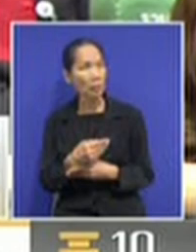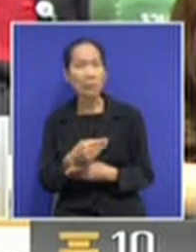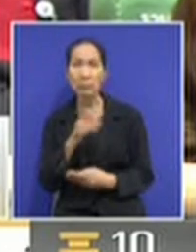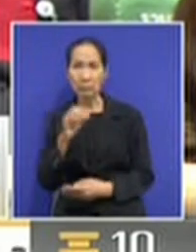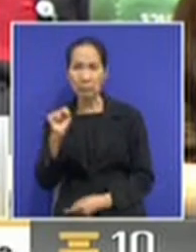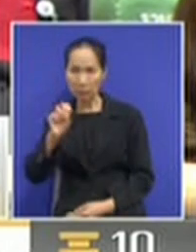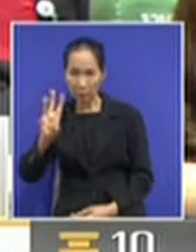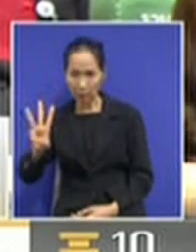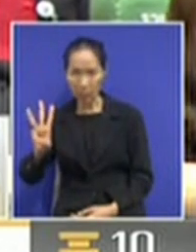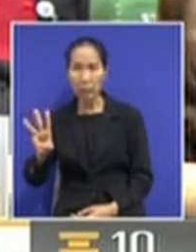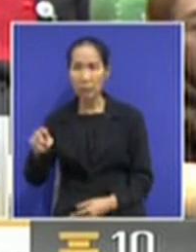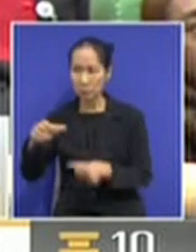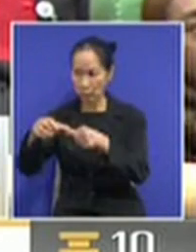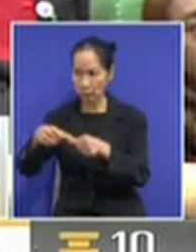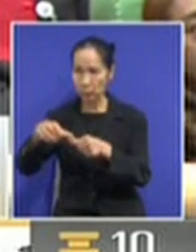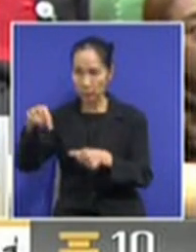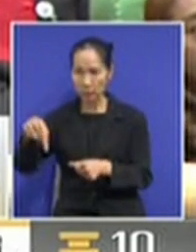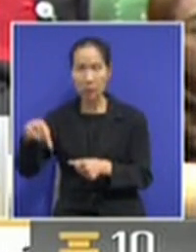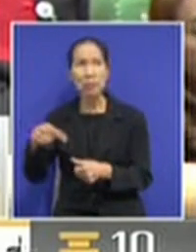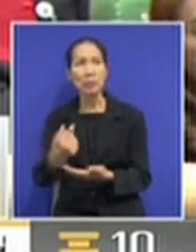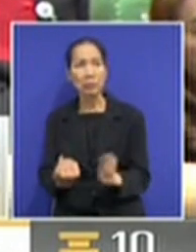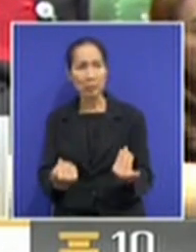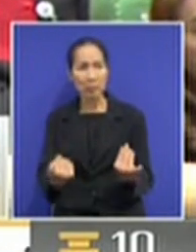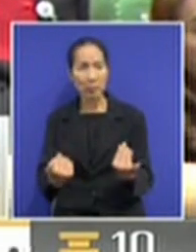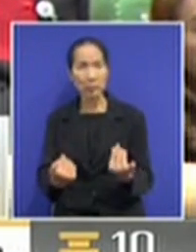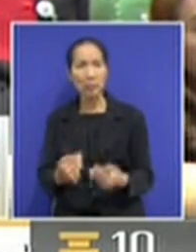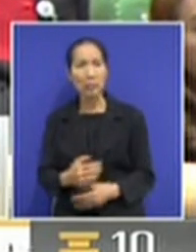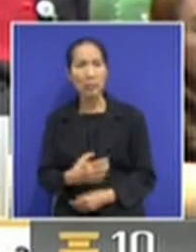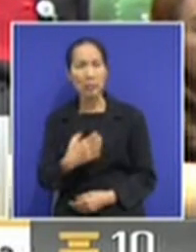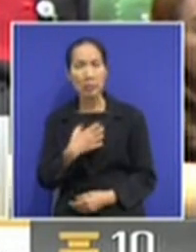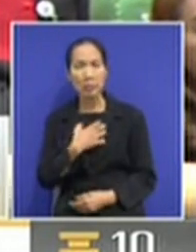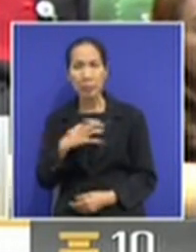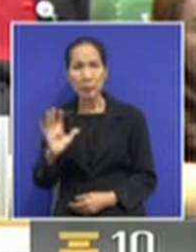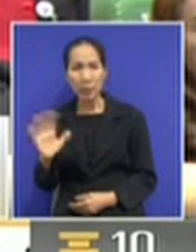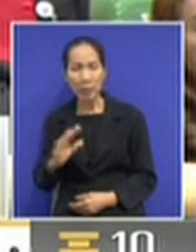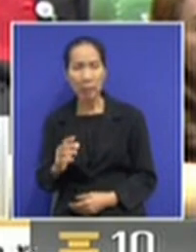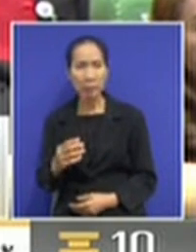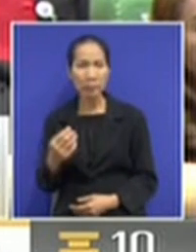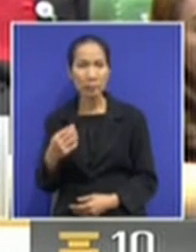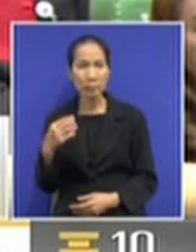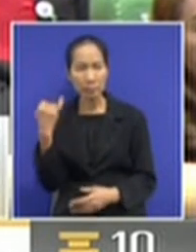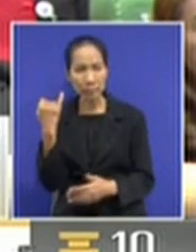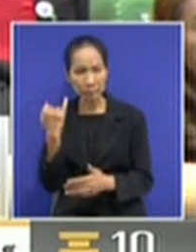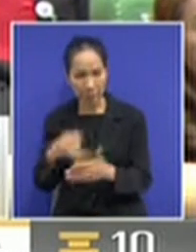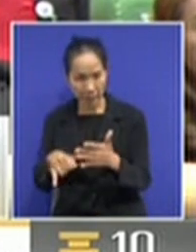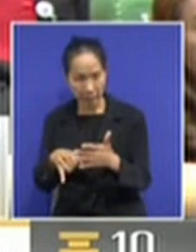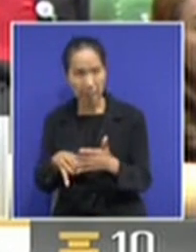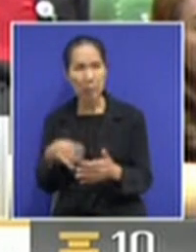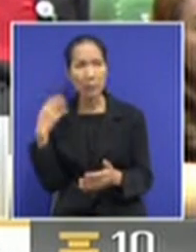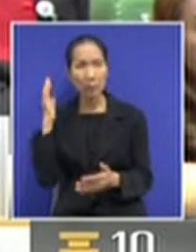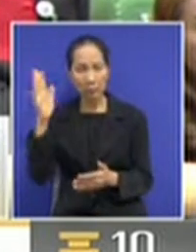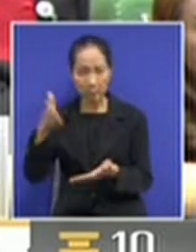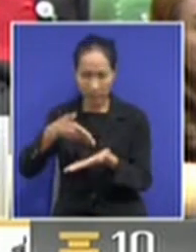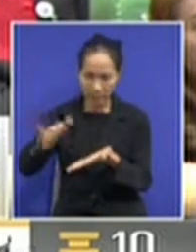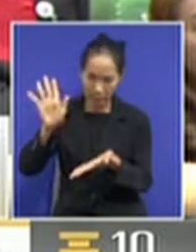it's solid support for Palang Prasharat camp to have enough votes, more than 200. They have around